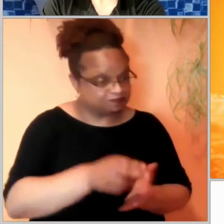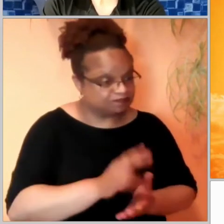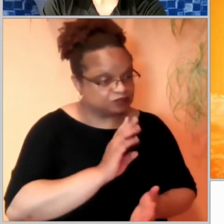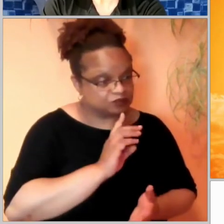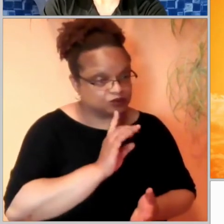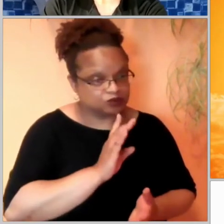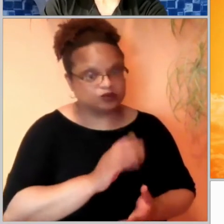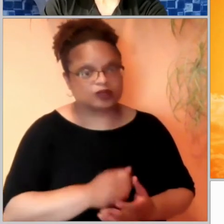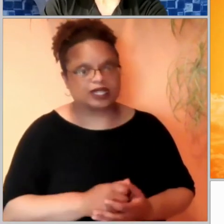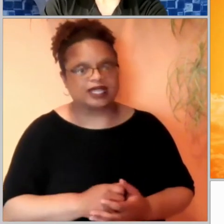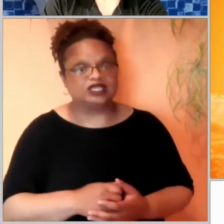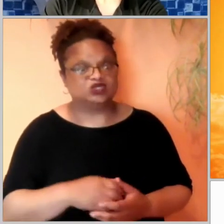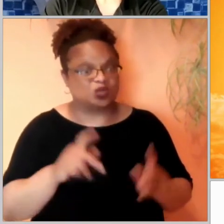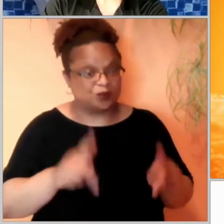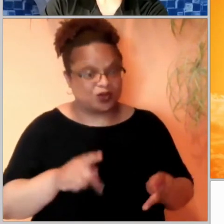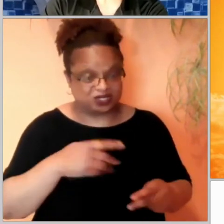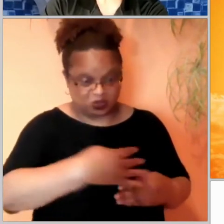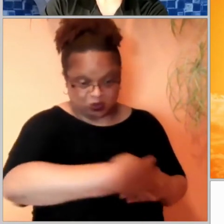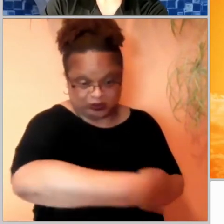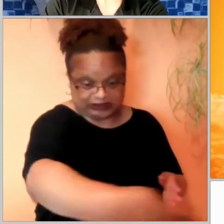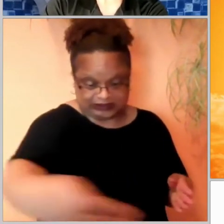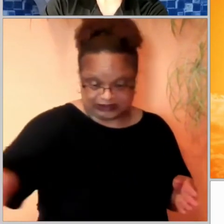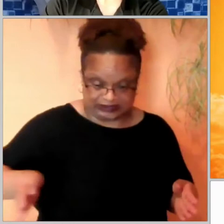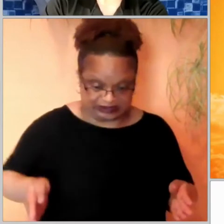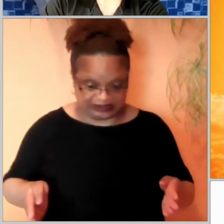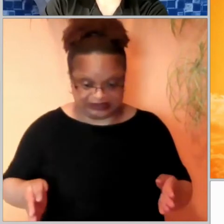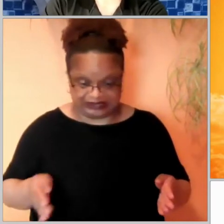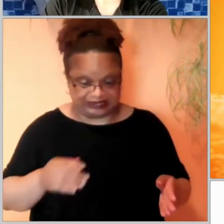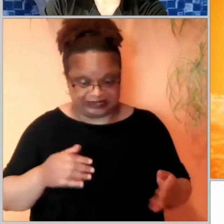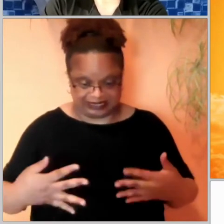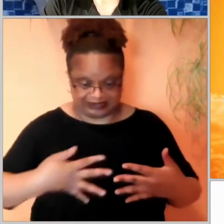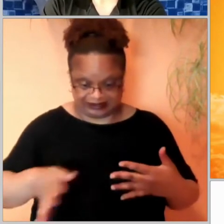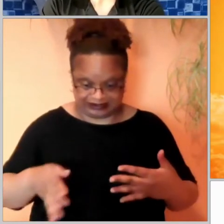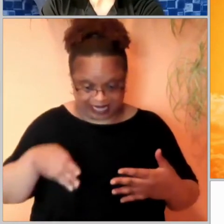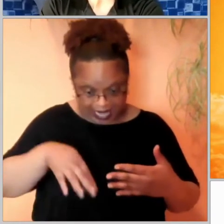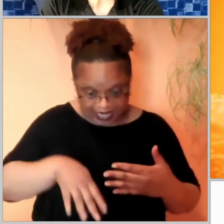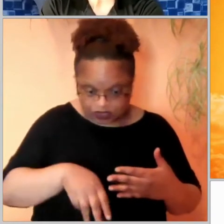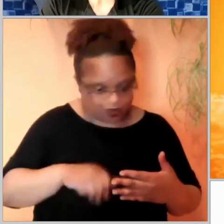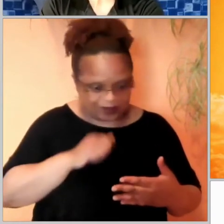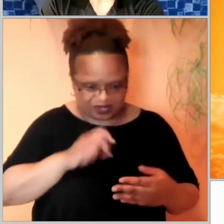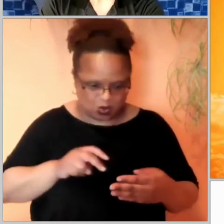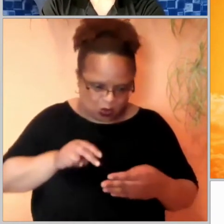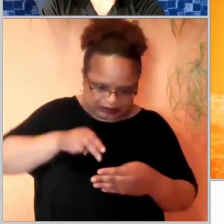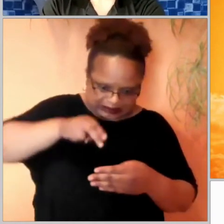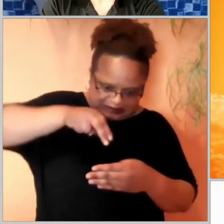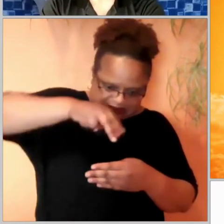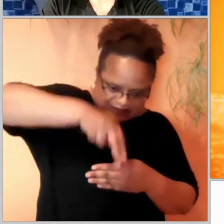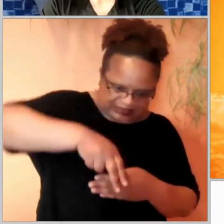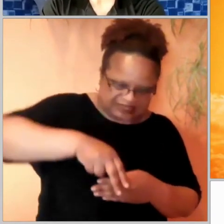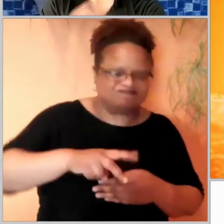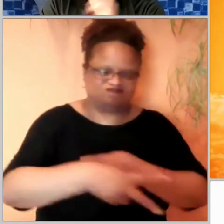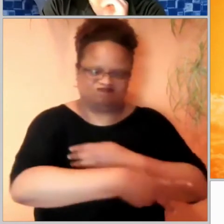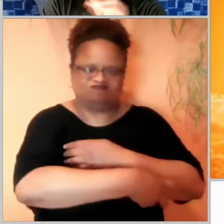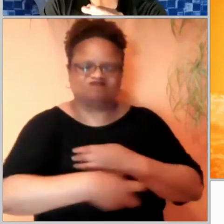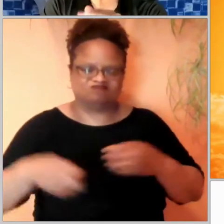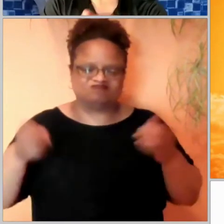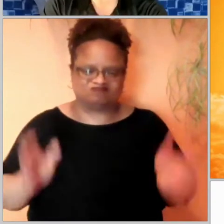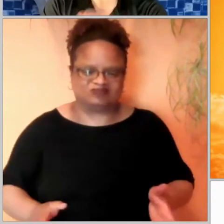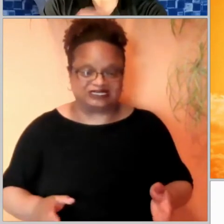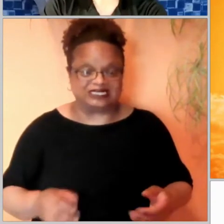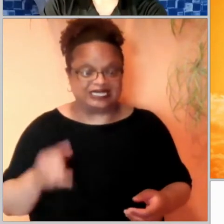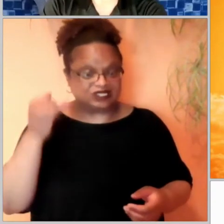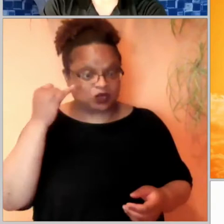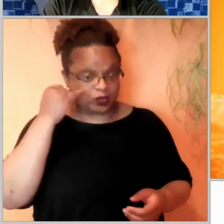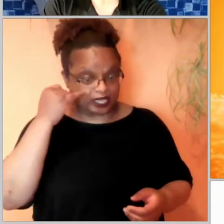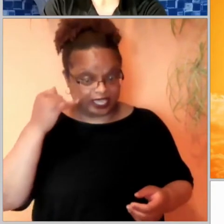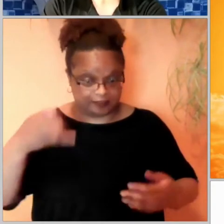pen through the gate, but climbs in somewhere else is a thief or a robber. But the one who enters through the gate